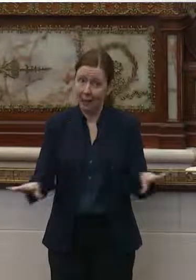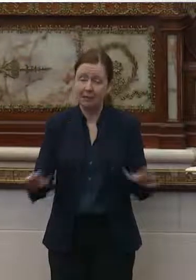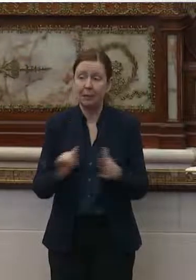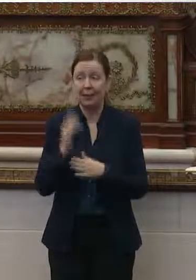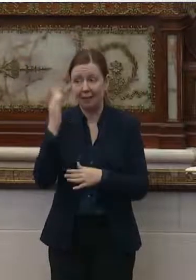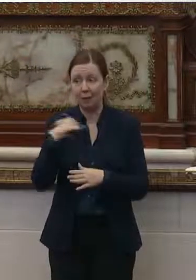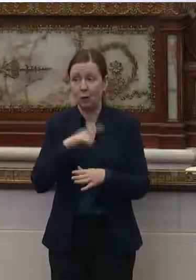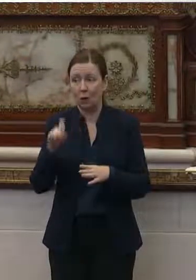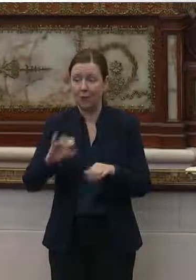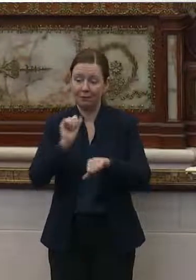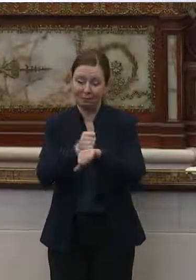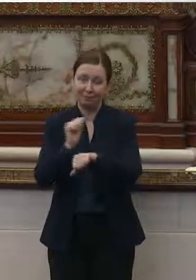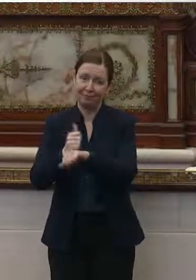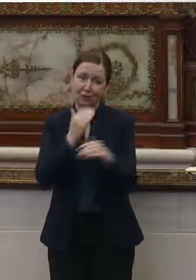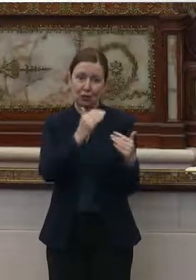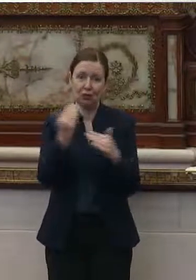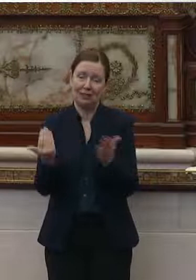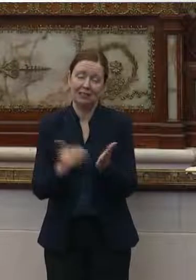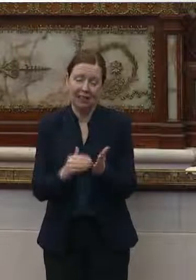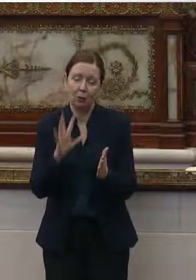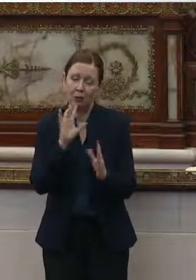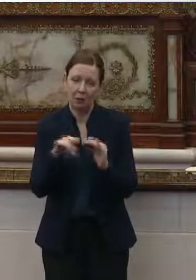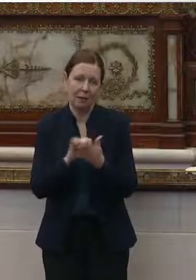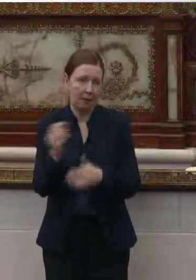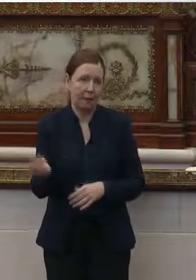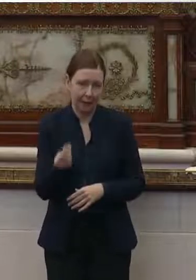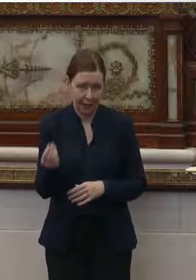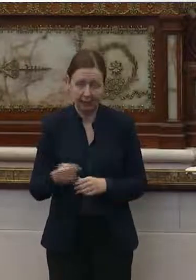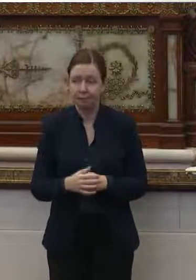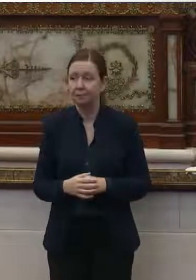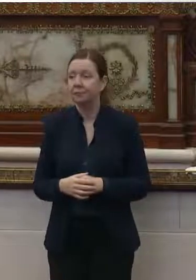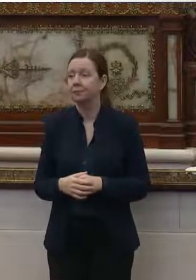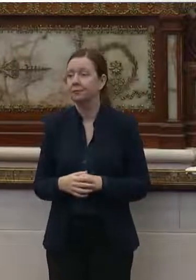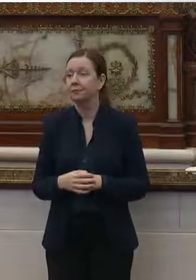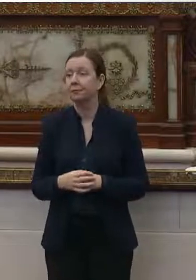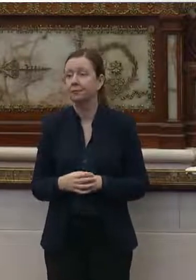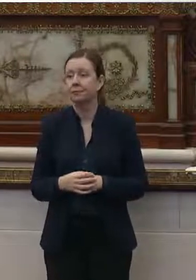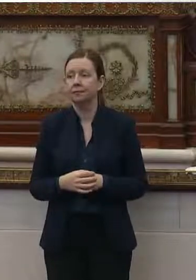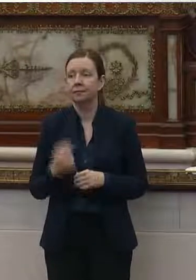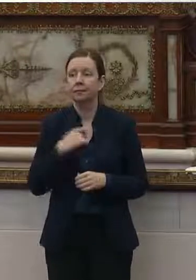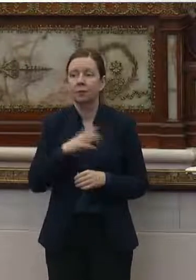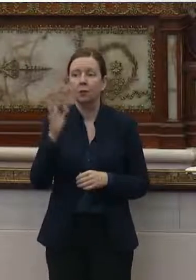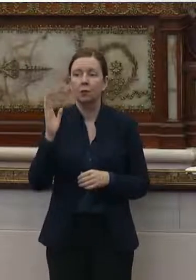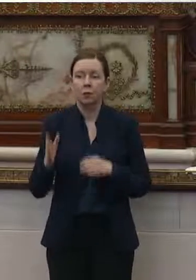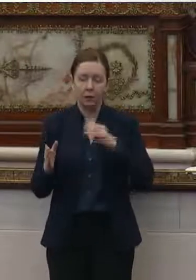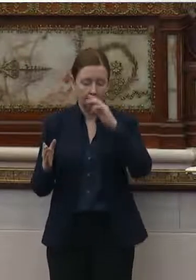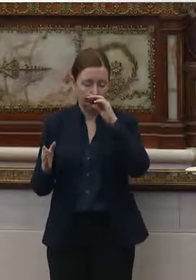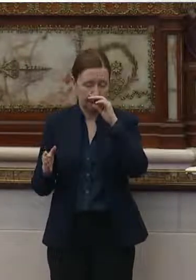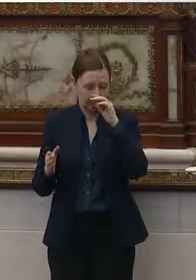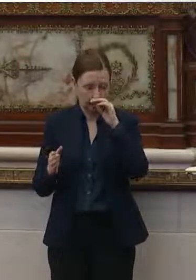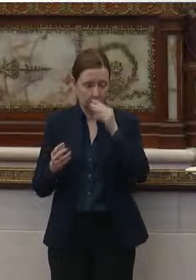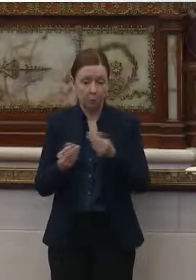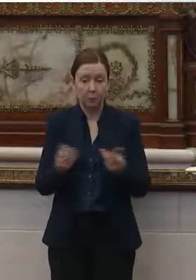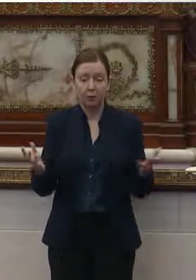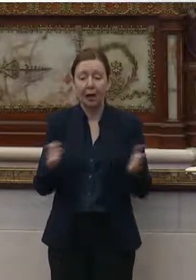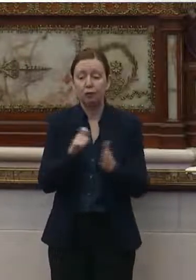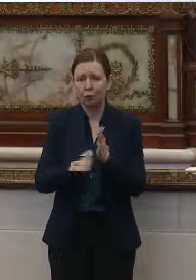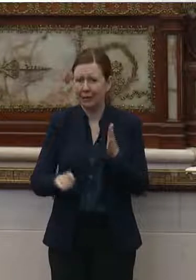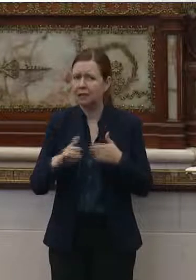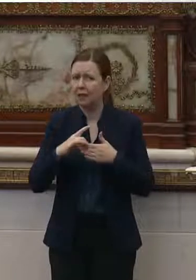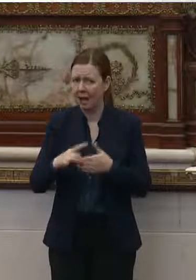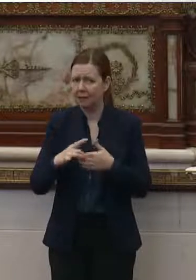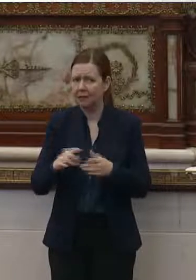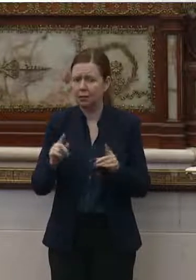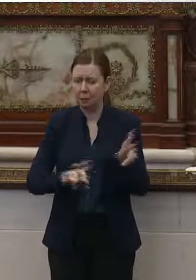why we're going to have to put in place these restrictions. We'll talk about on Monday now. Um, so we are going to be, um, providing written guidance to